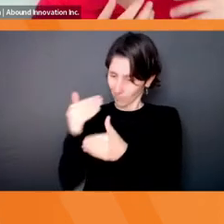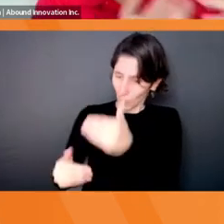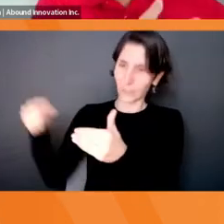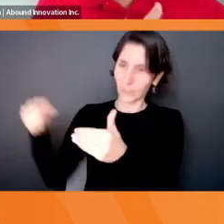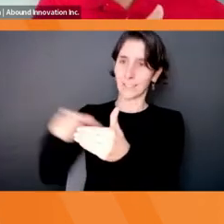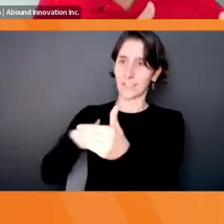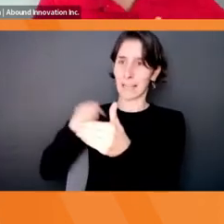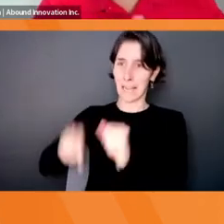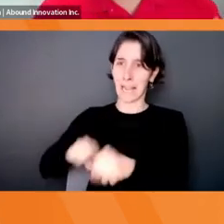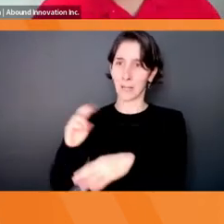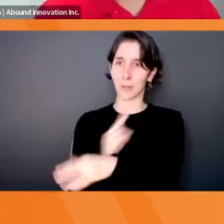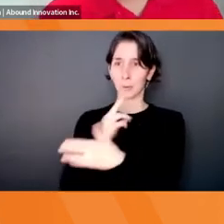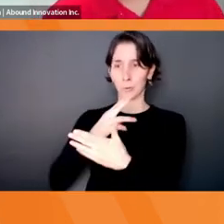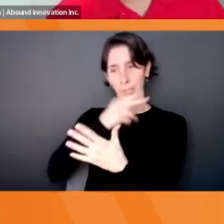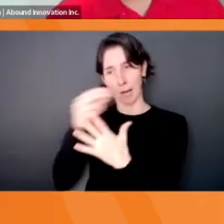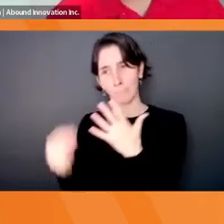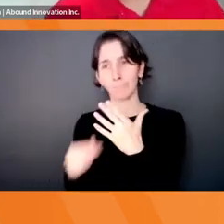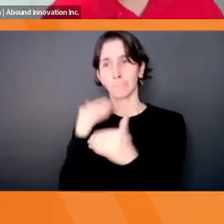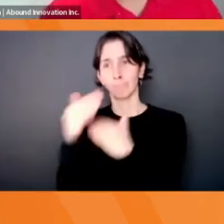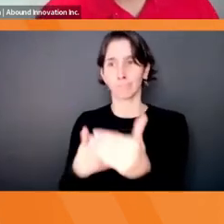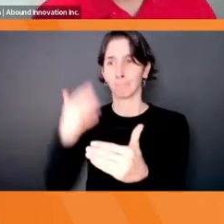and you can utilize in your work.